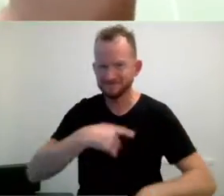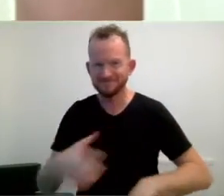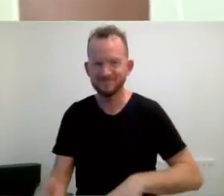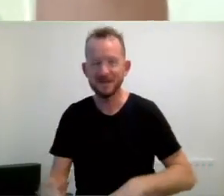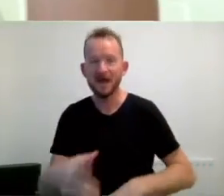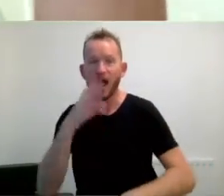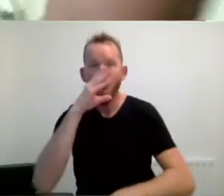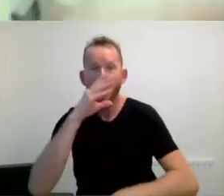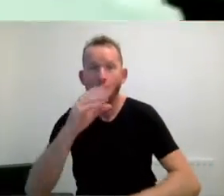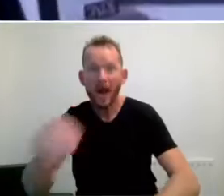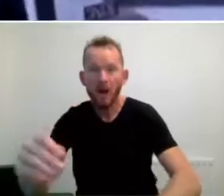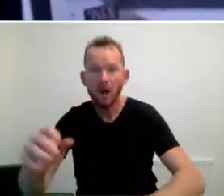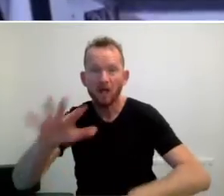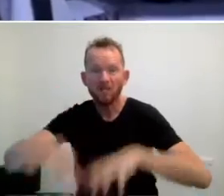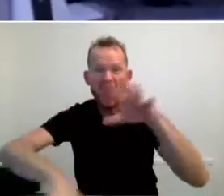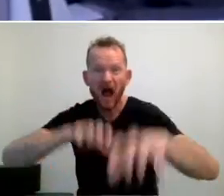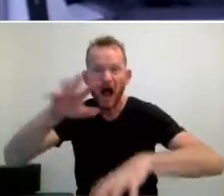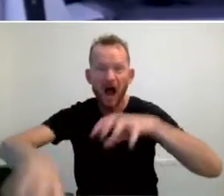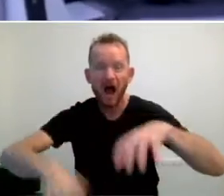Werewolf in my wardrobe